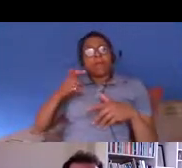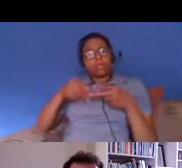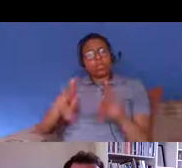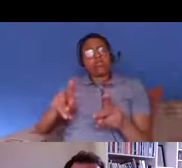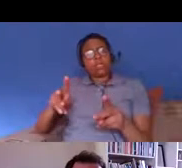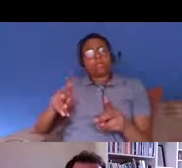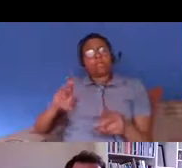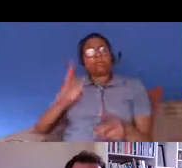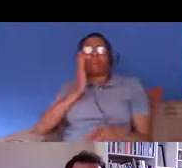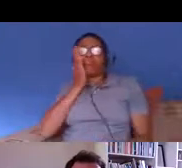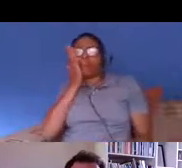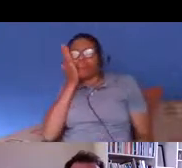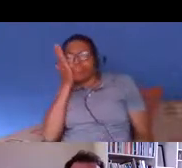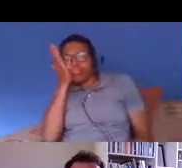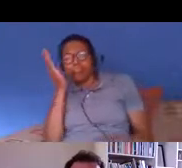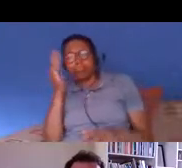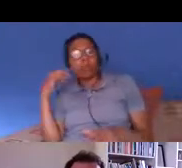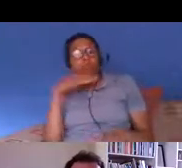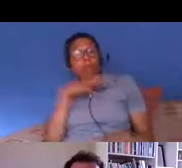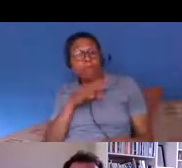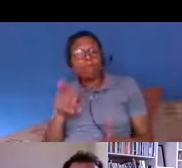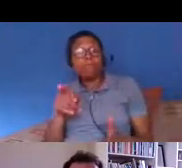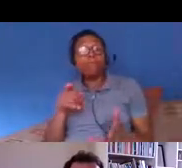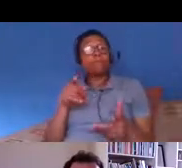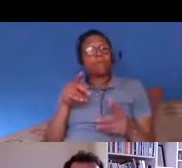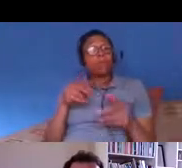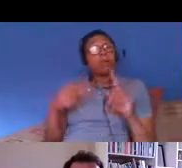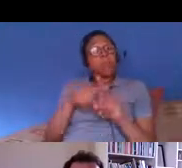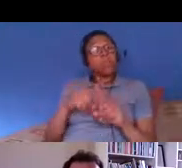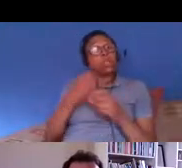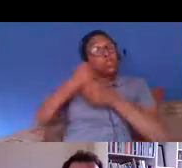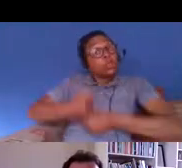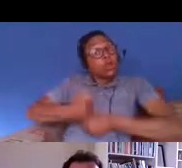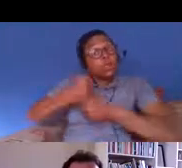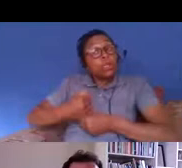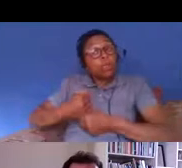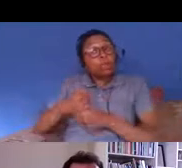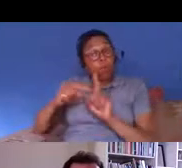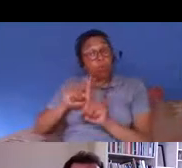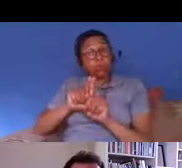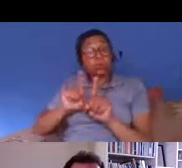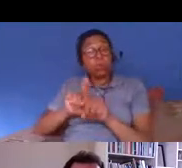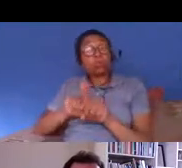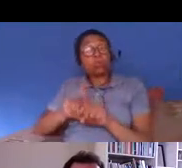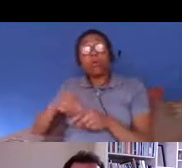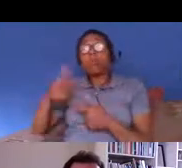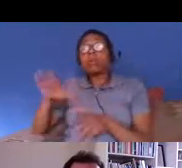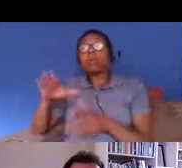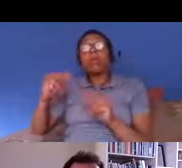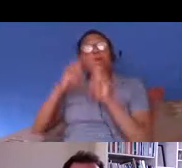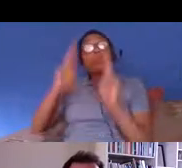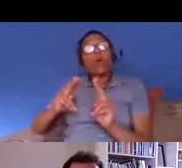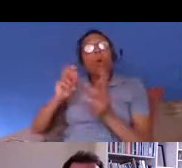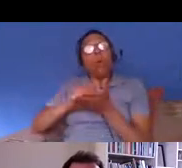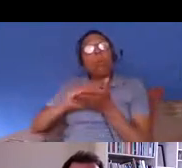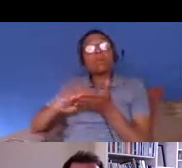and we've also seen that extended to some churches and temples and mosques where funding has been offered by the home office to assist